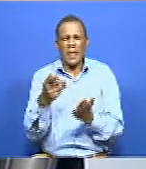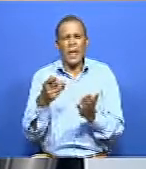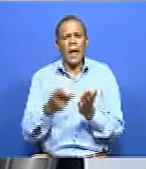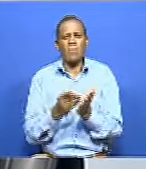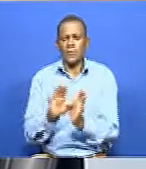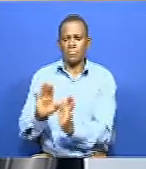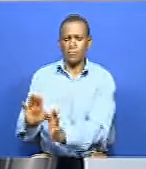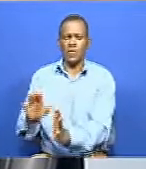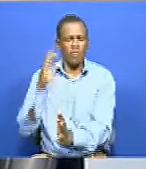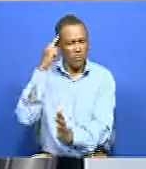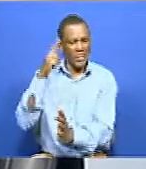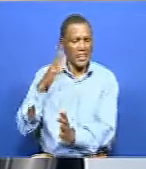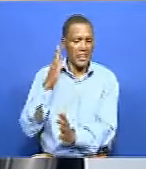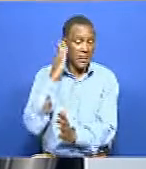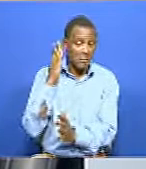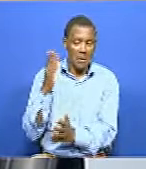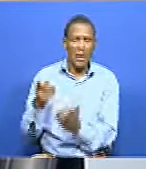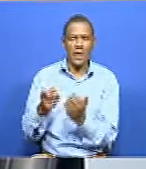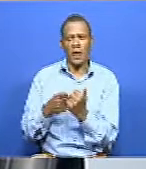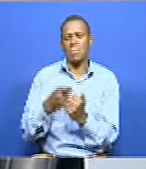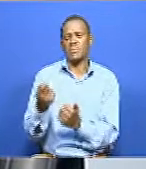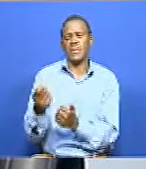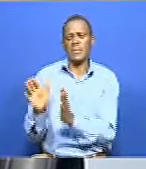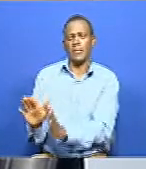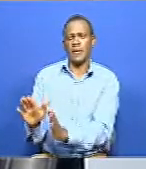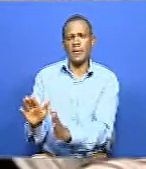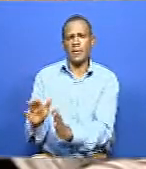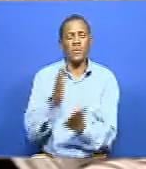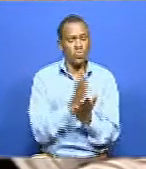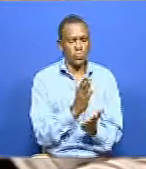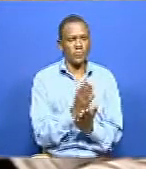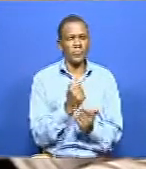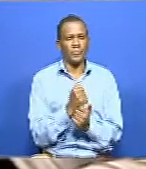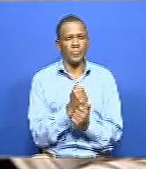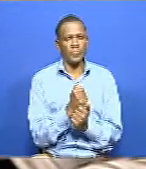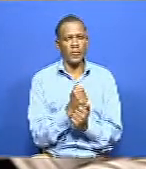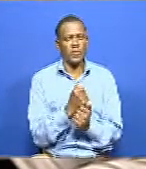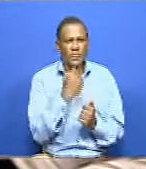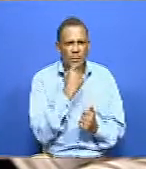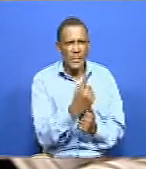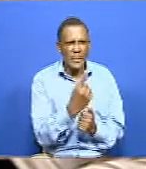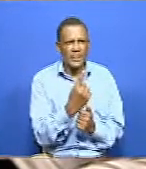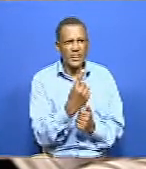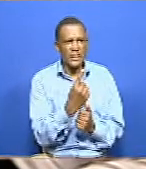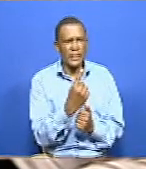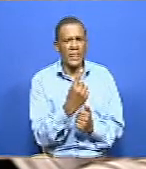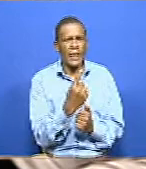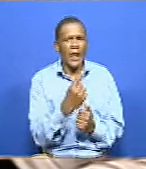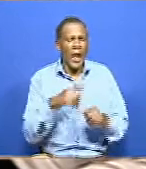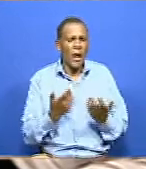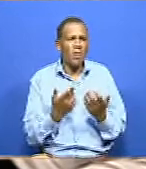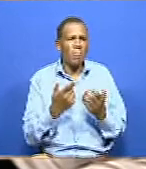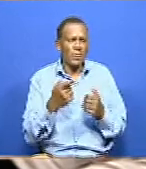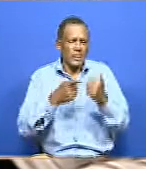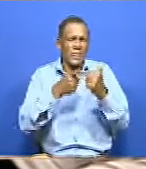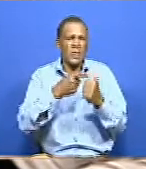deaf persons? Particularly. Exactly, yes. Now, you have mentioned the whole issue to do with data and how it would go a long way to just make